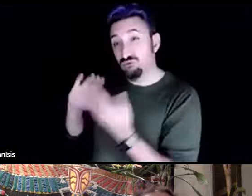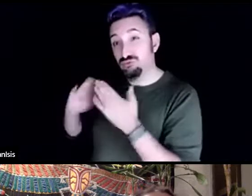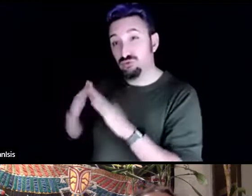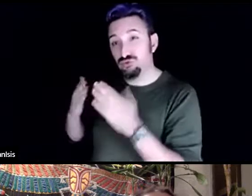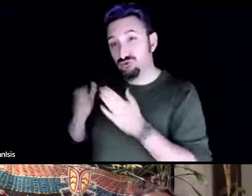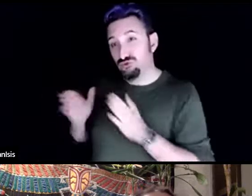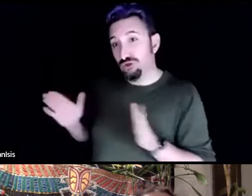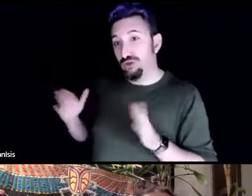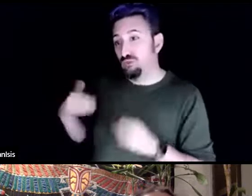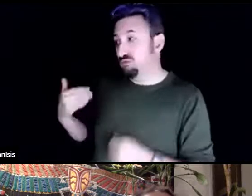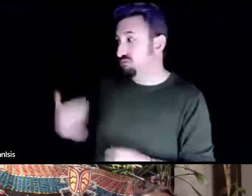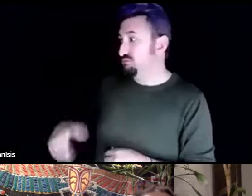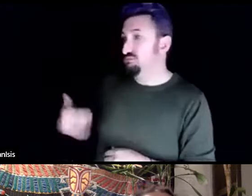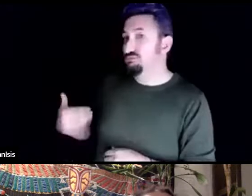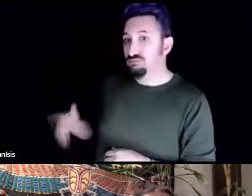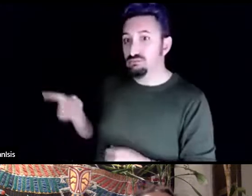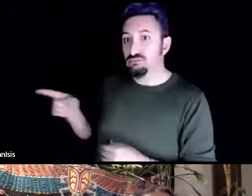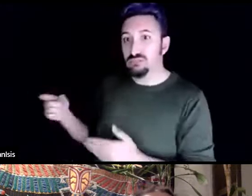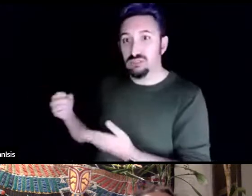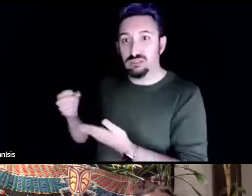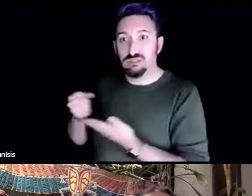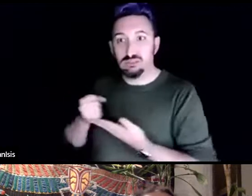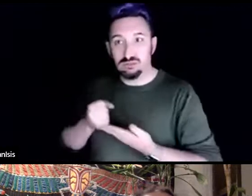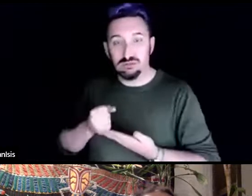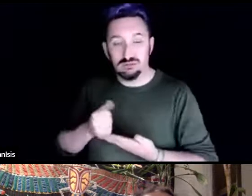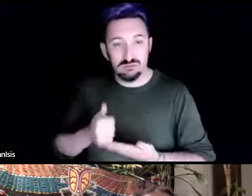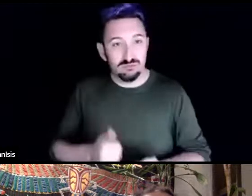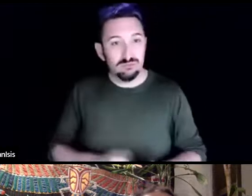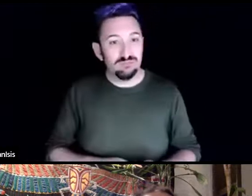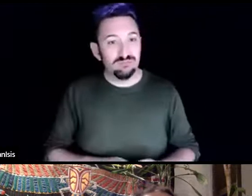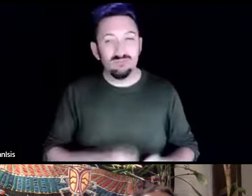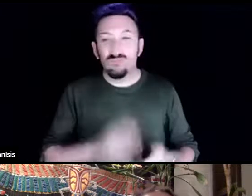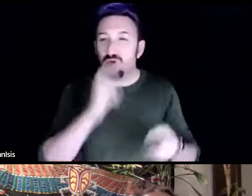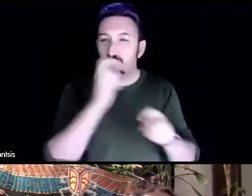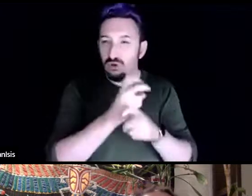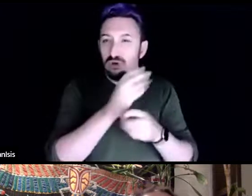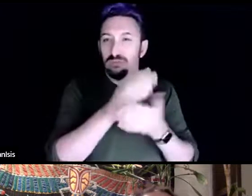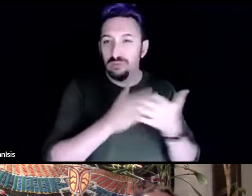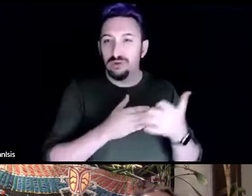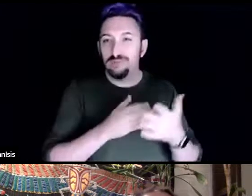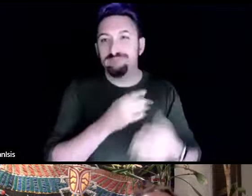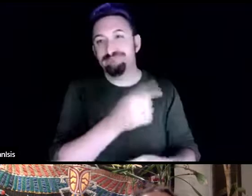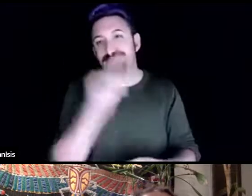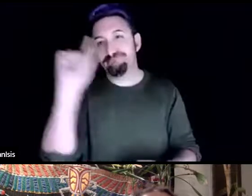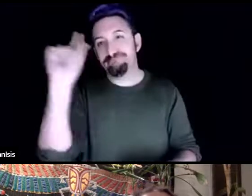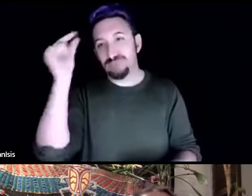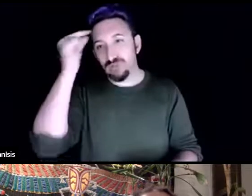these efforts the hard part has been the governments and the visa requirements